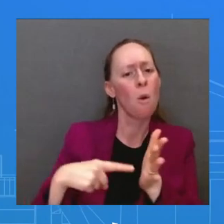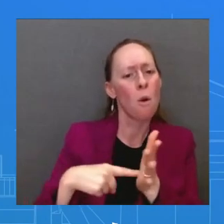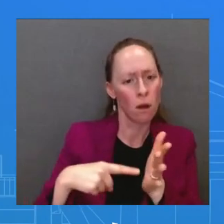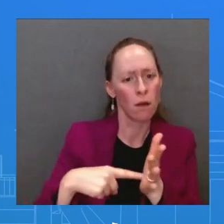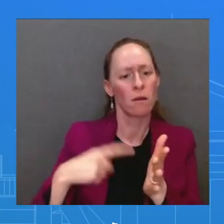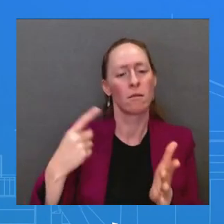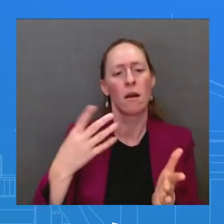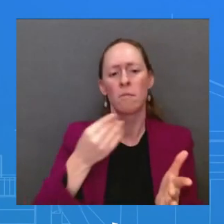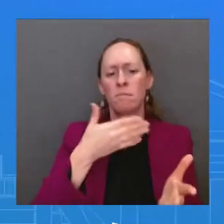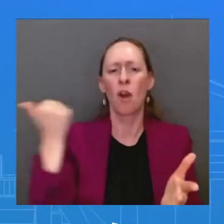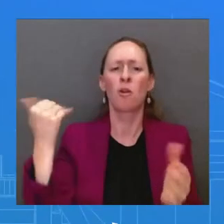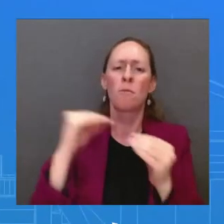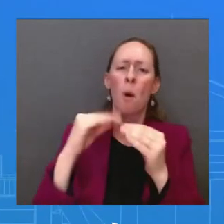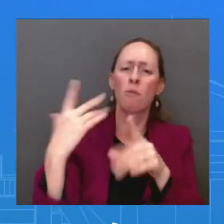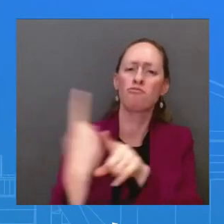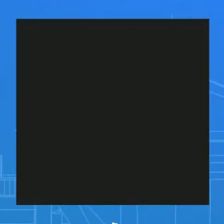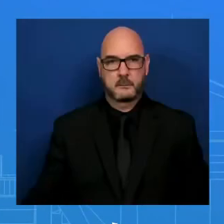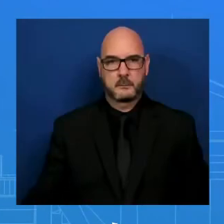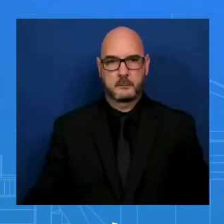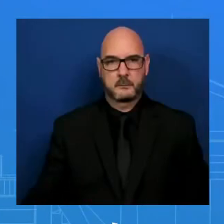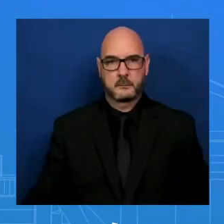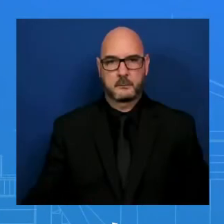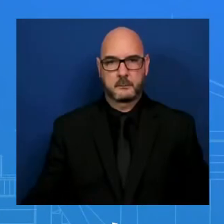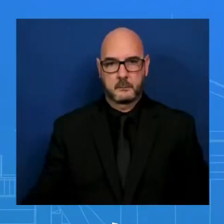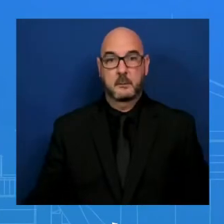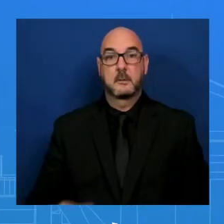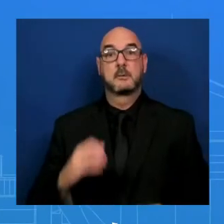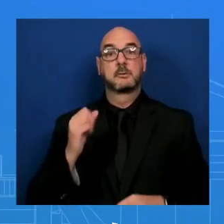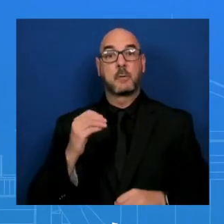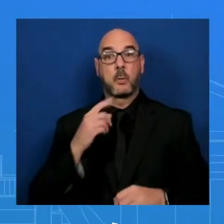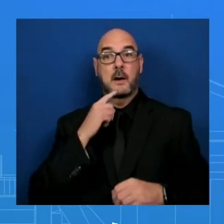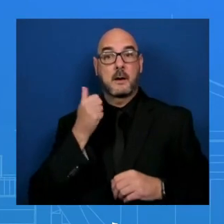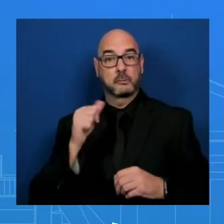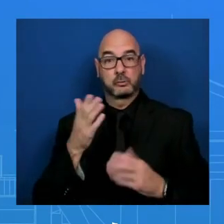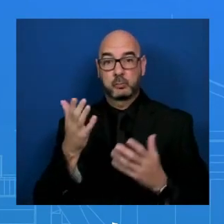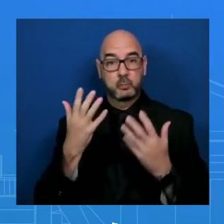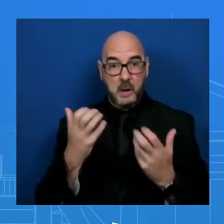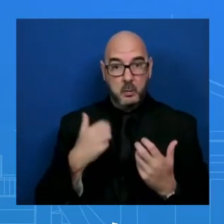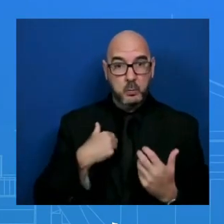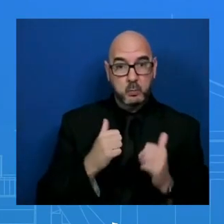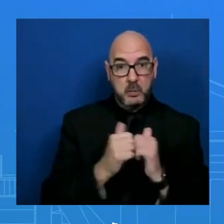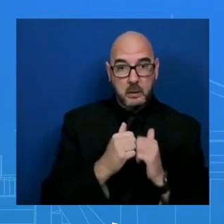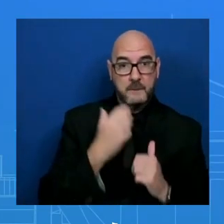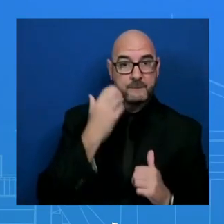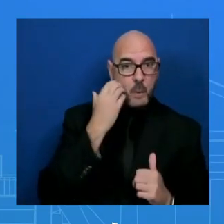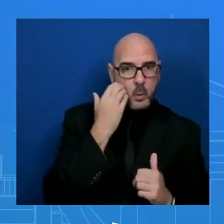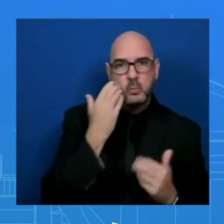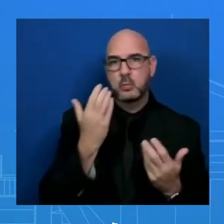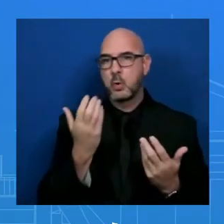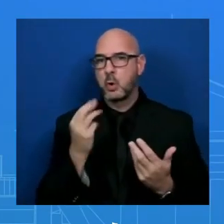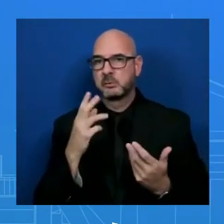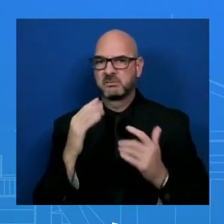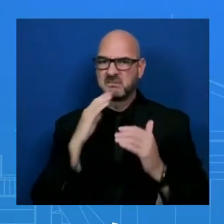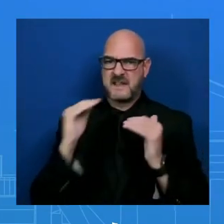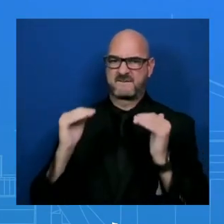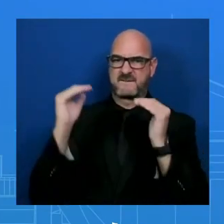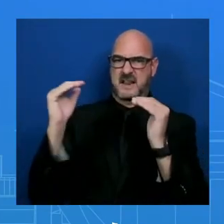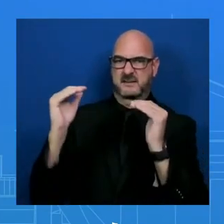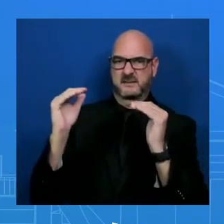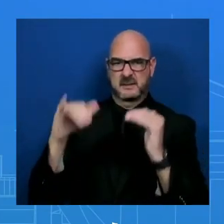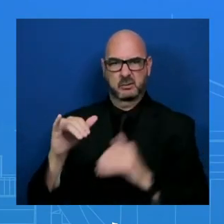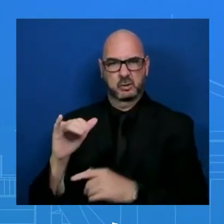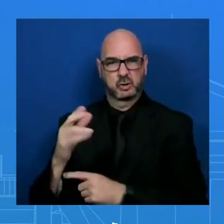colleagues reported that Huawei has reached a breakthrough with its new smartphone that shows it's using the most advanced chips produced by Chinese chip kicker SMIC.